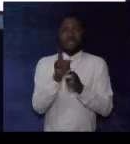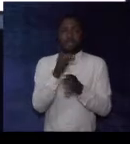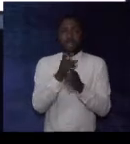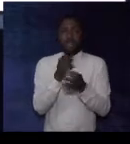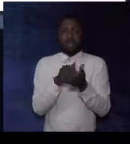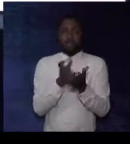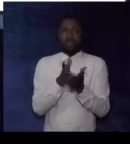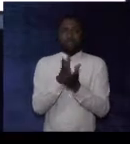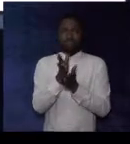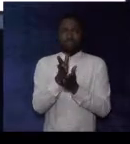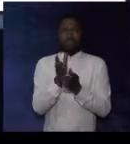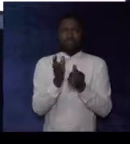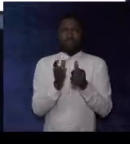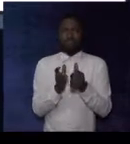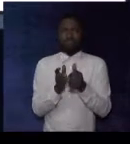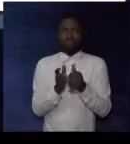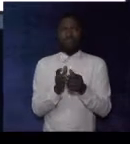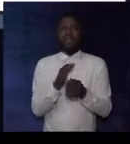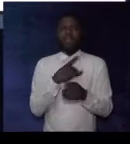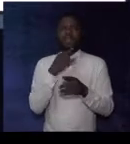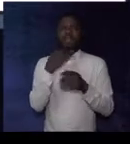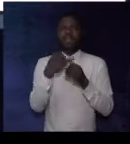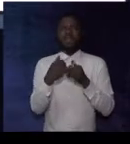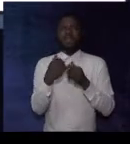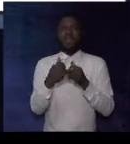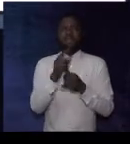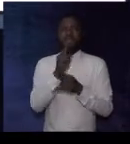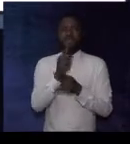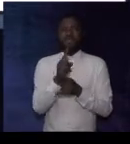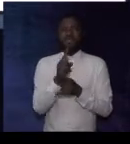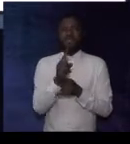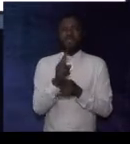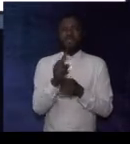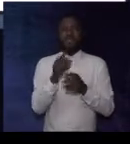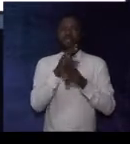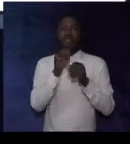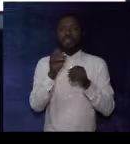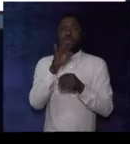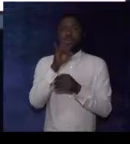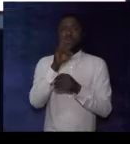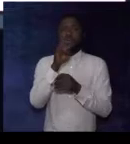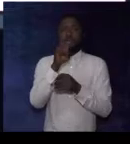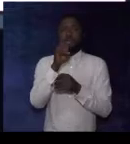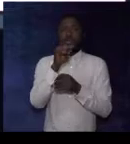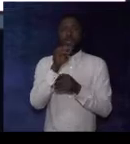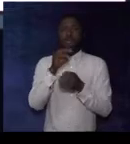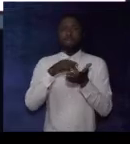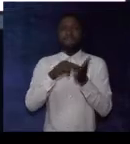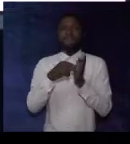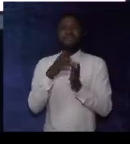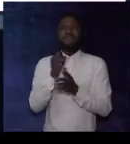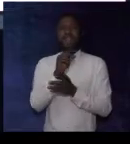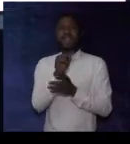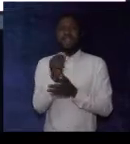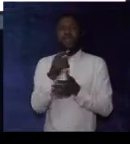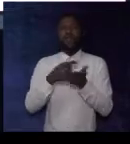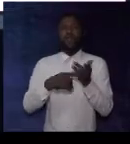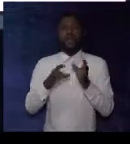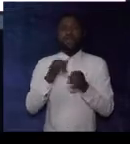Yeah. Well done. And the last one. Non-fiction means dash.